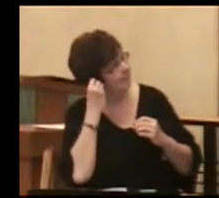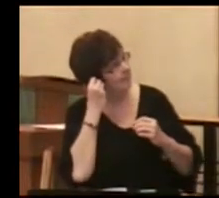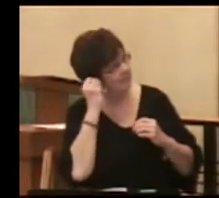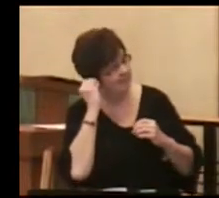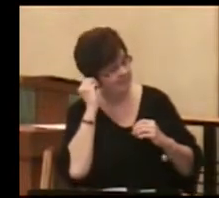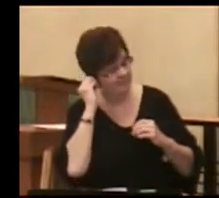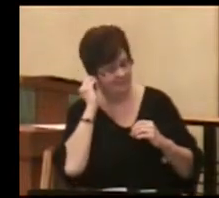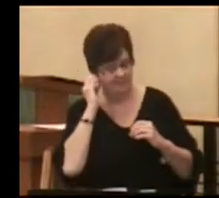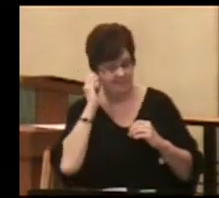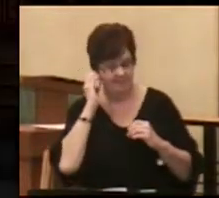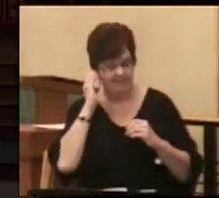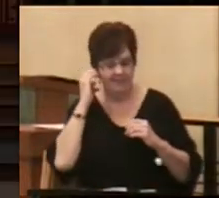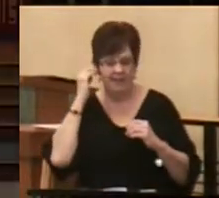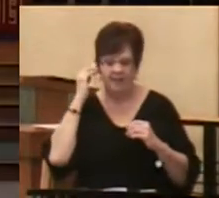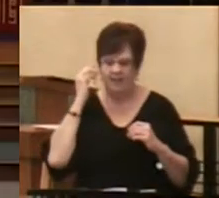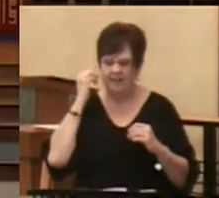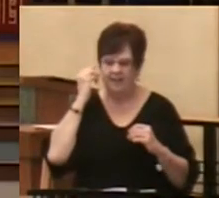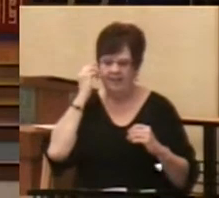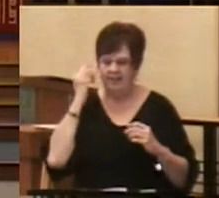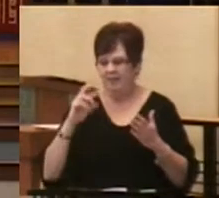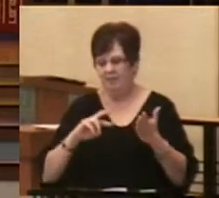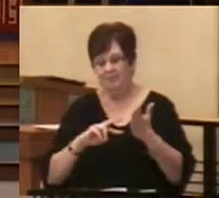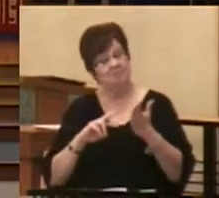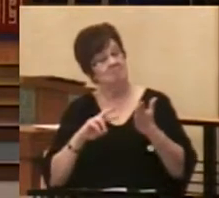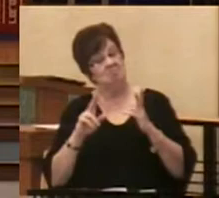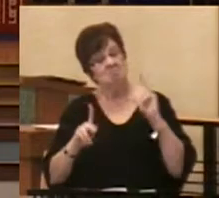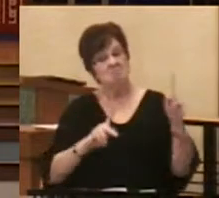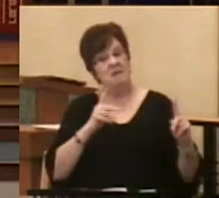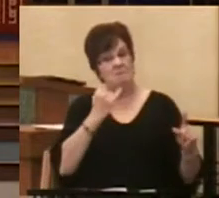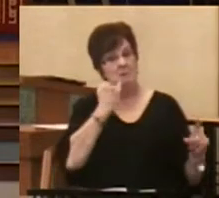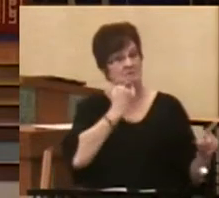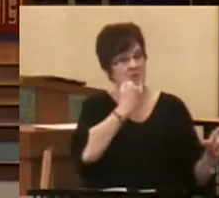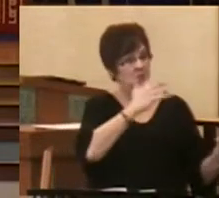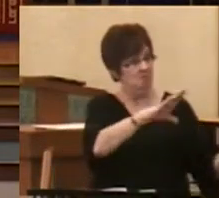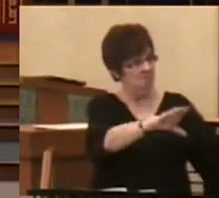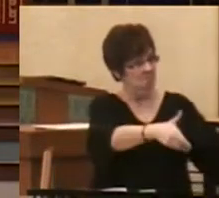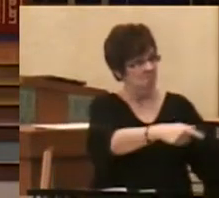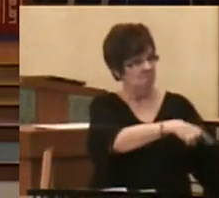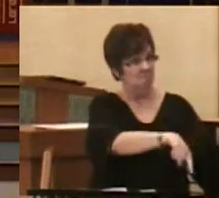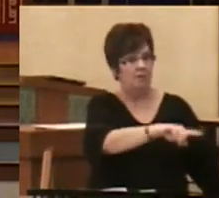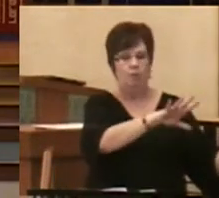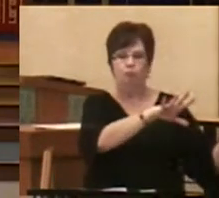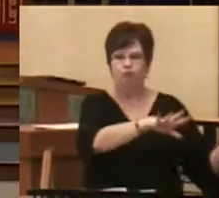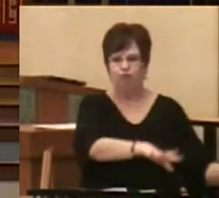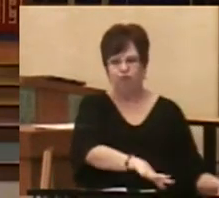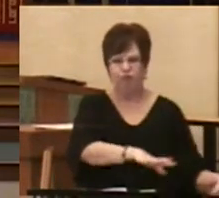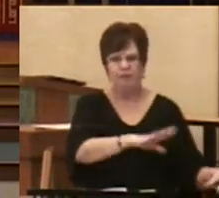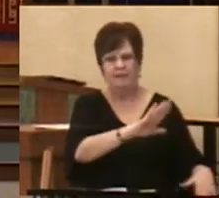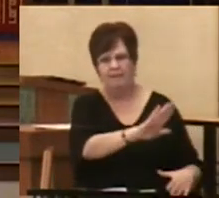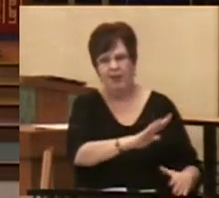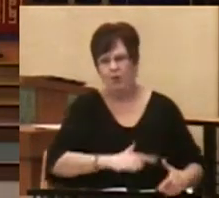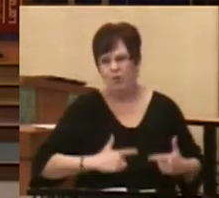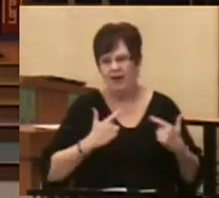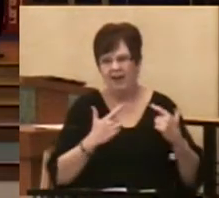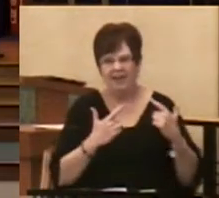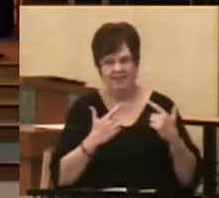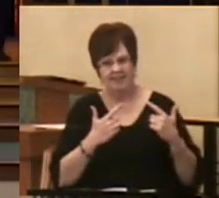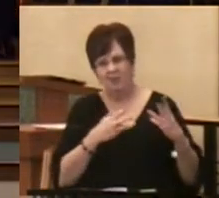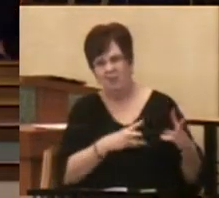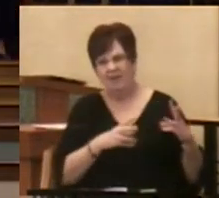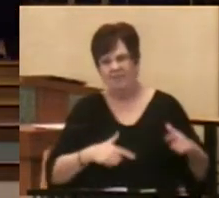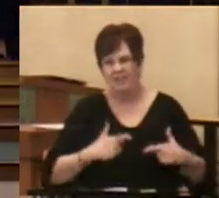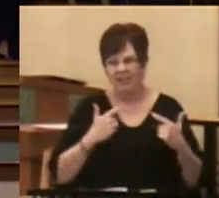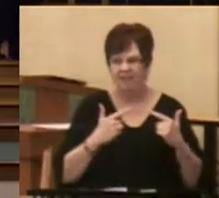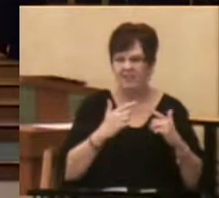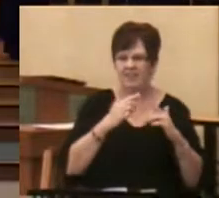Meanwhile, the people of Israel settled into their way of life in the Promised Land. The time of the judges came and